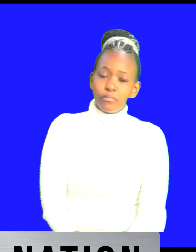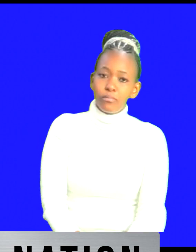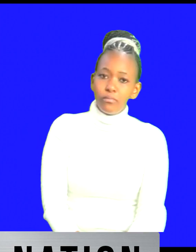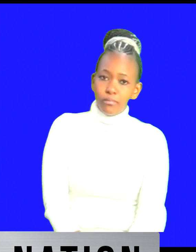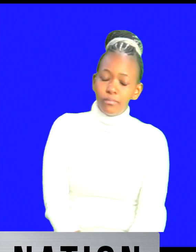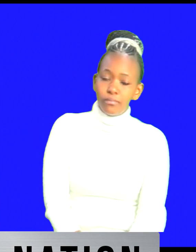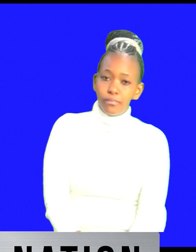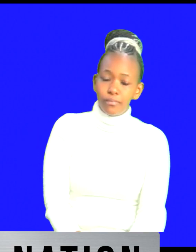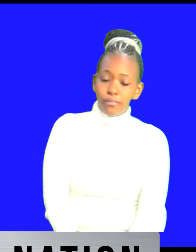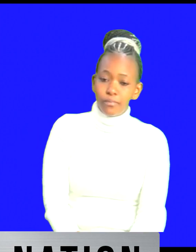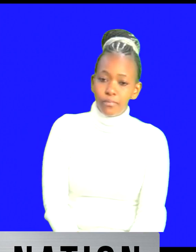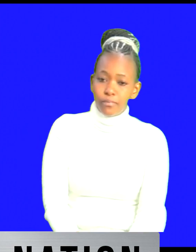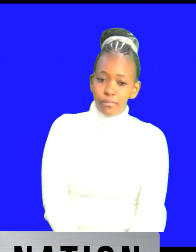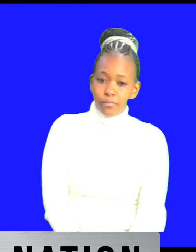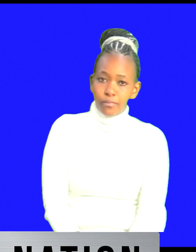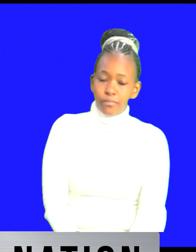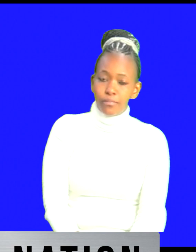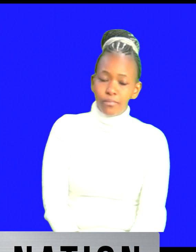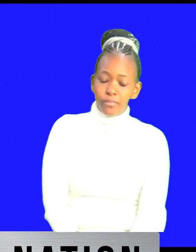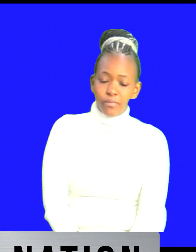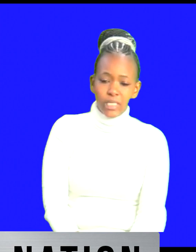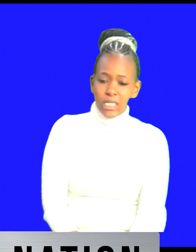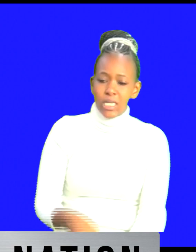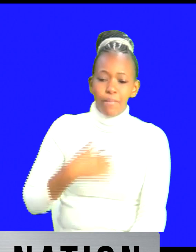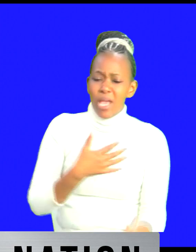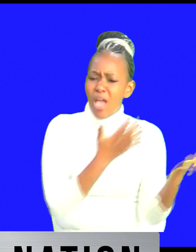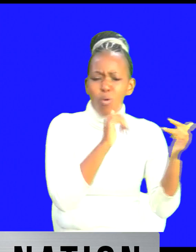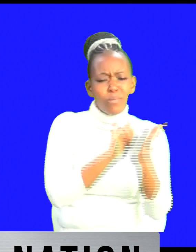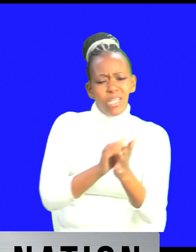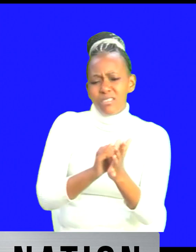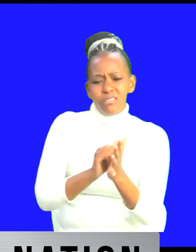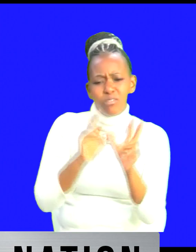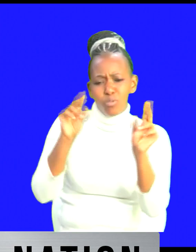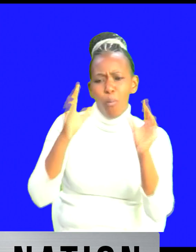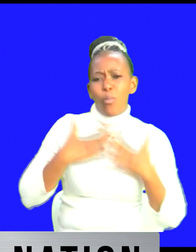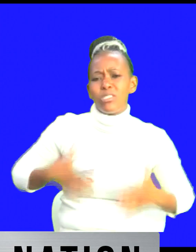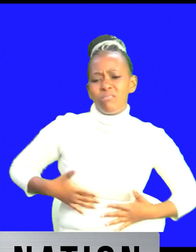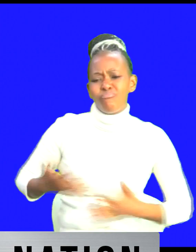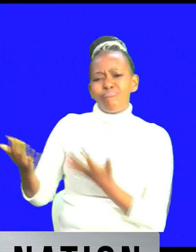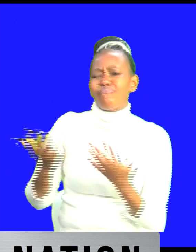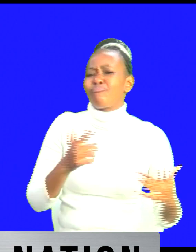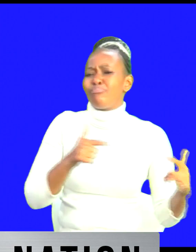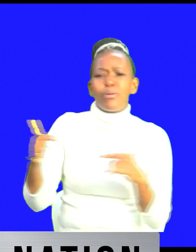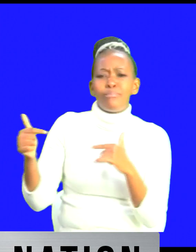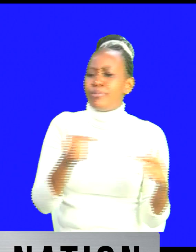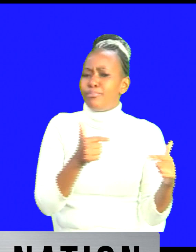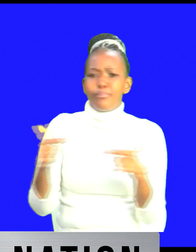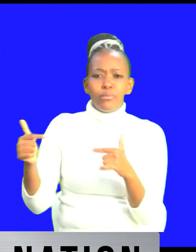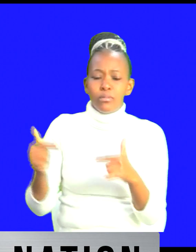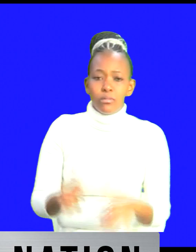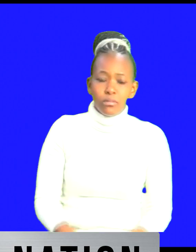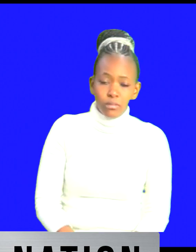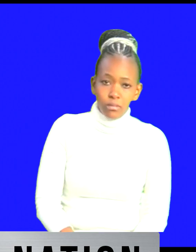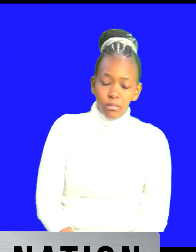yeah and i hope that nobody will bring those fights that they were he's being uh he was facing because somebody was saying this is not a function of the